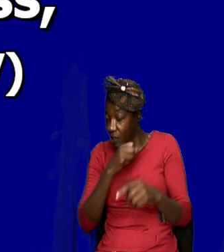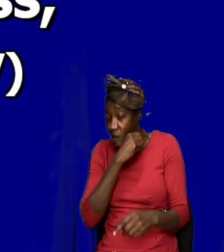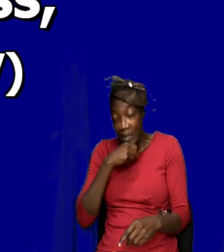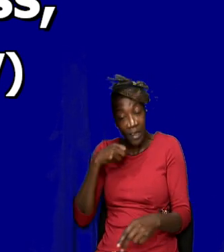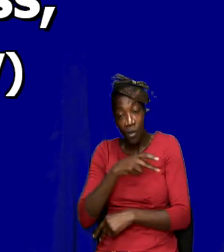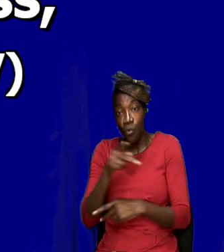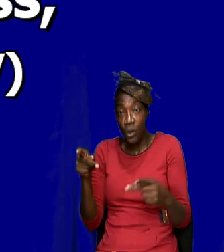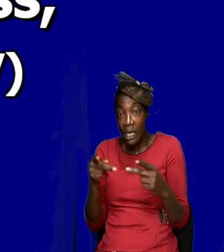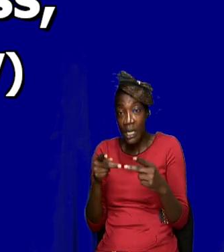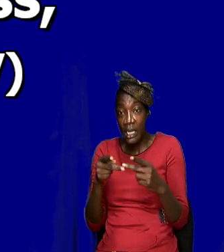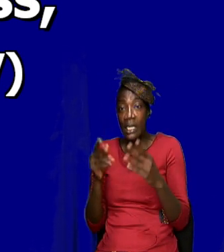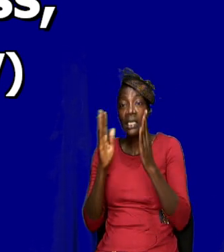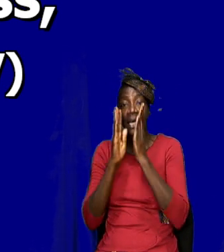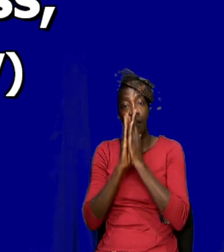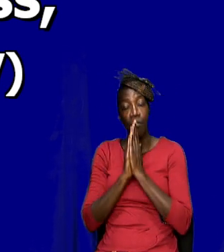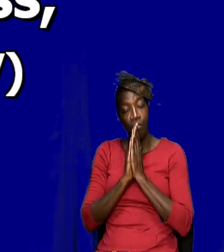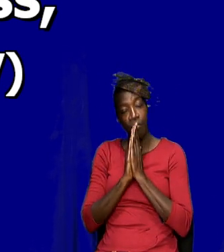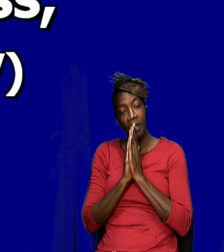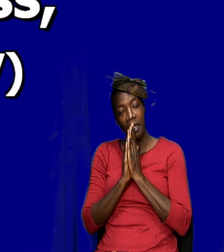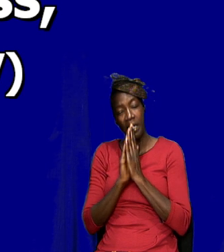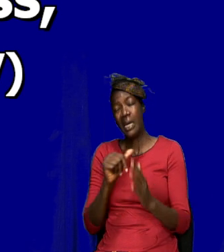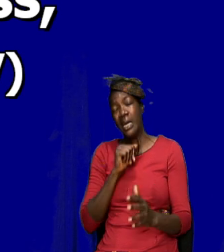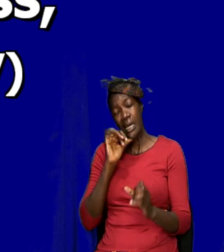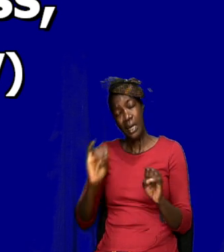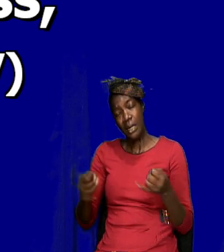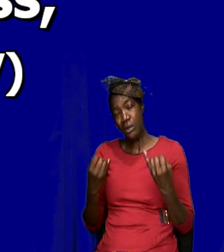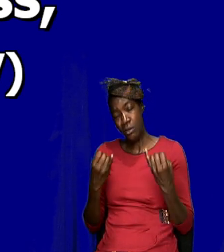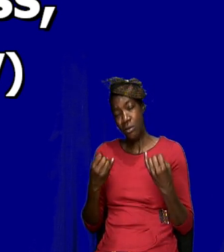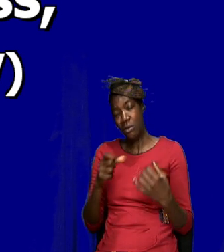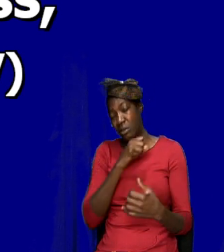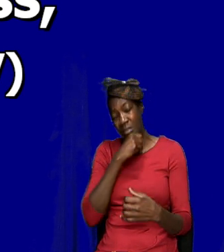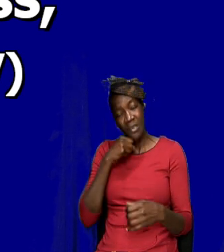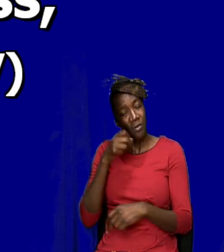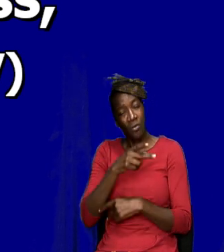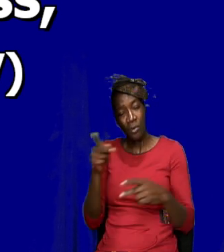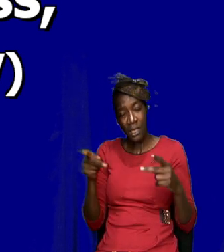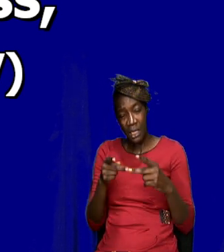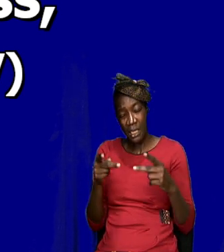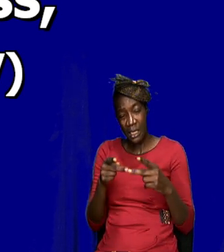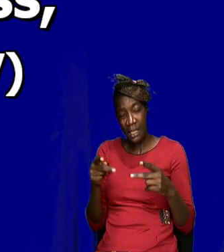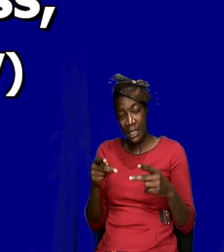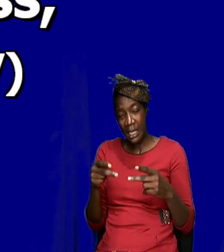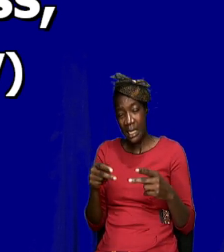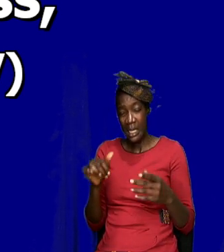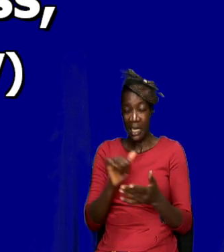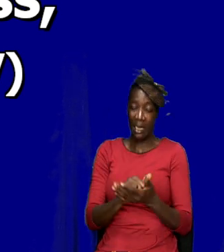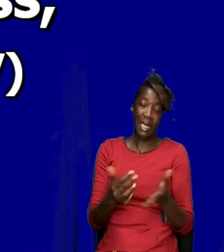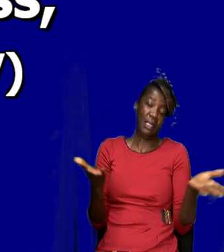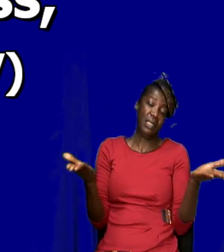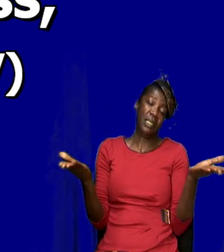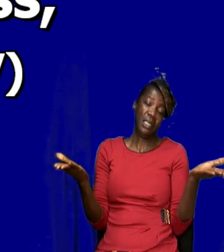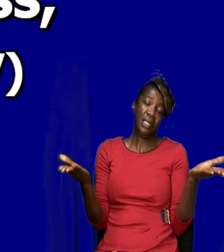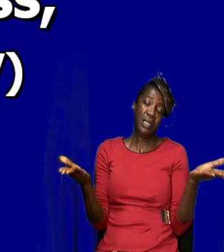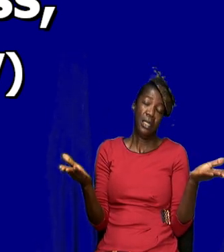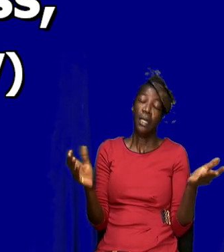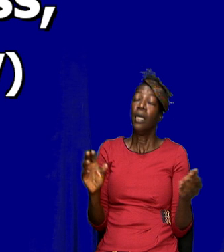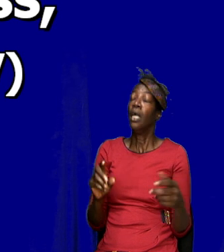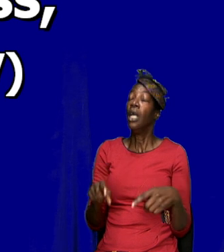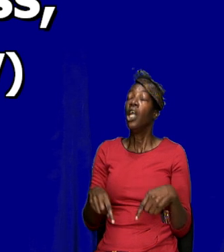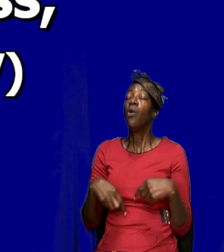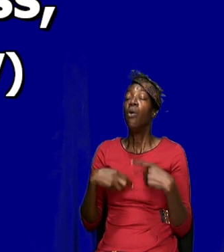and pray. So it's not just the wilderness experience and then that's it and you know, but he would